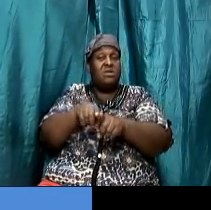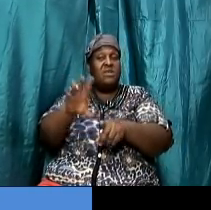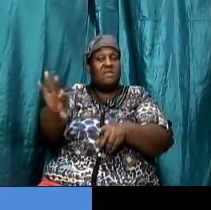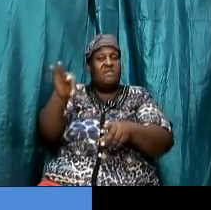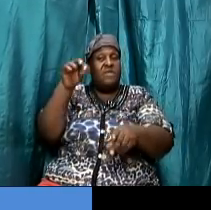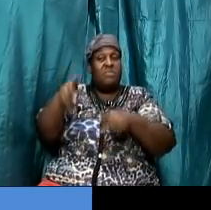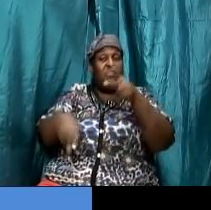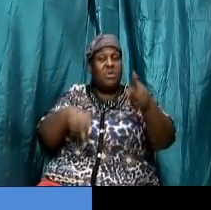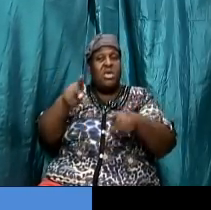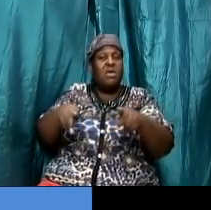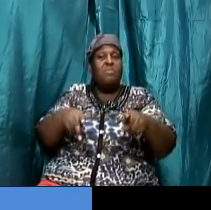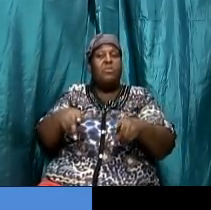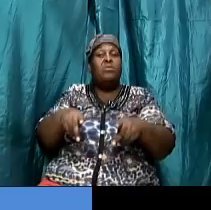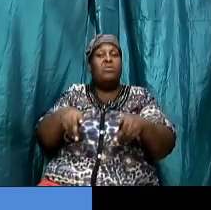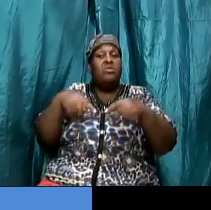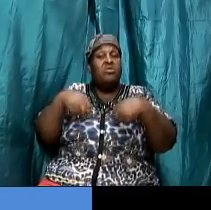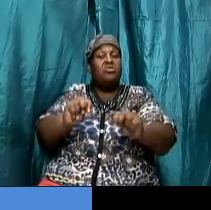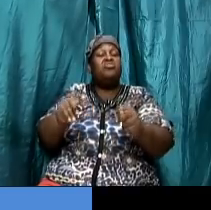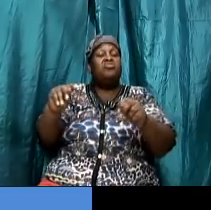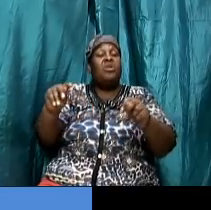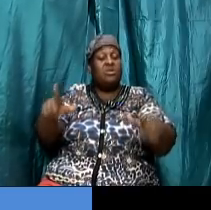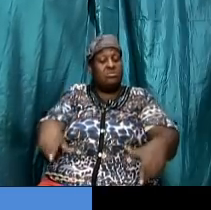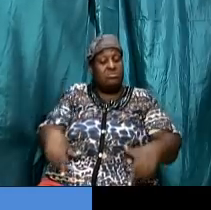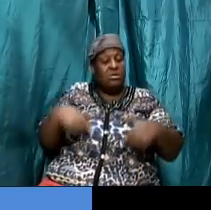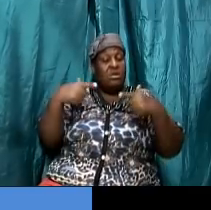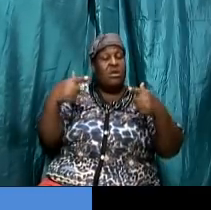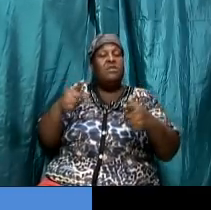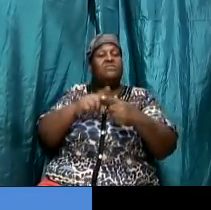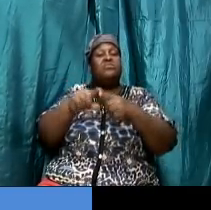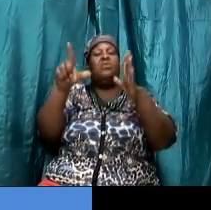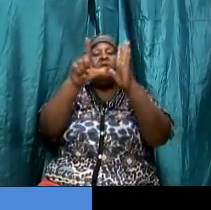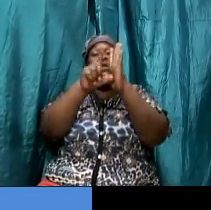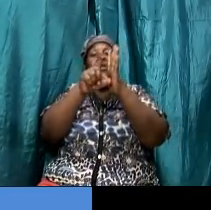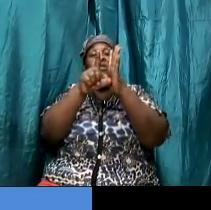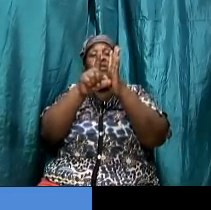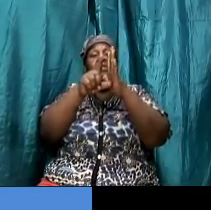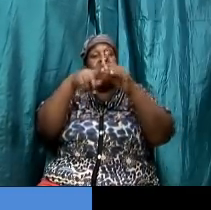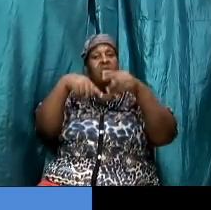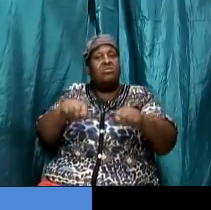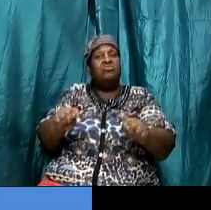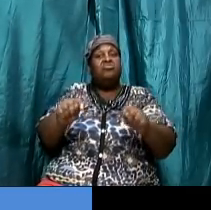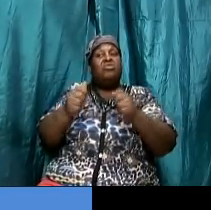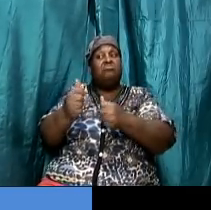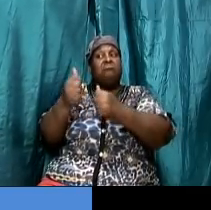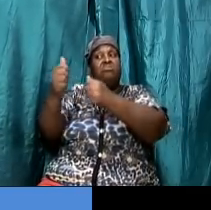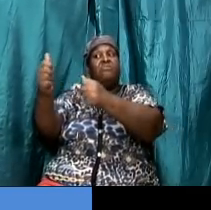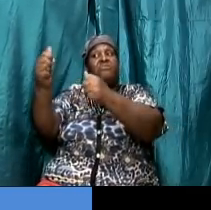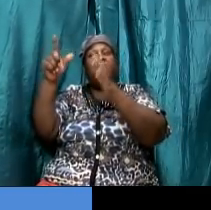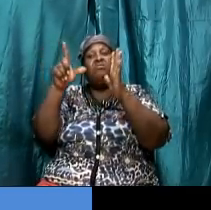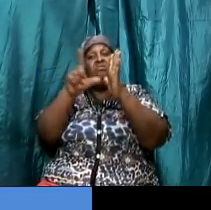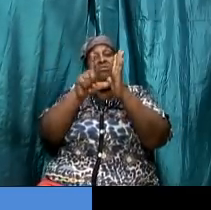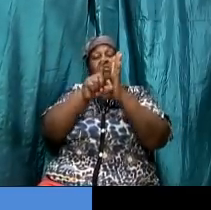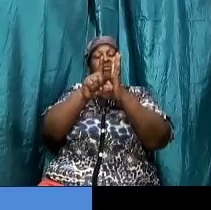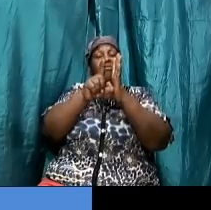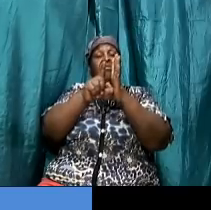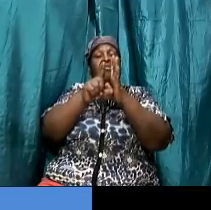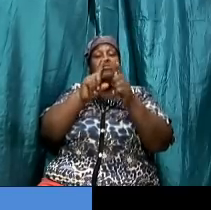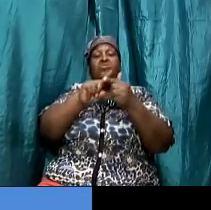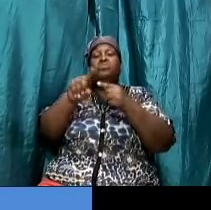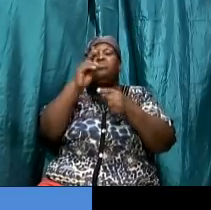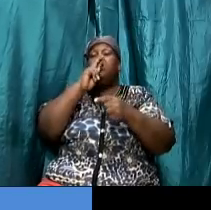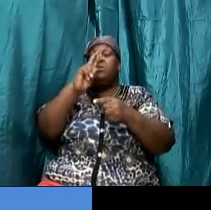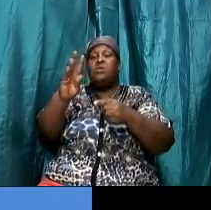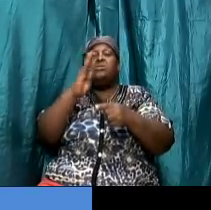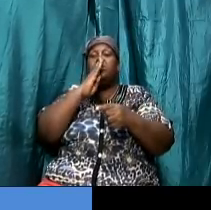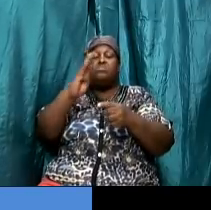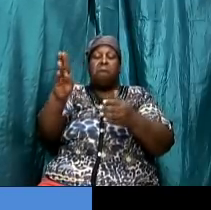try to live up to the law you try to follow the law to the t to be righteous but guess what